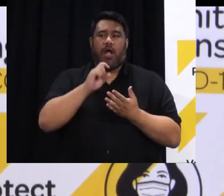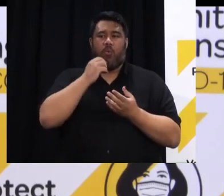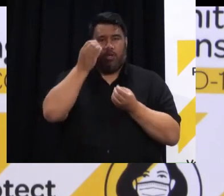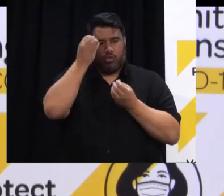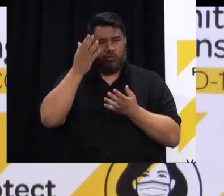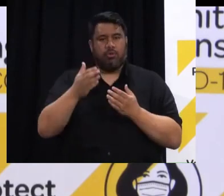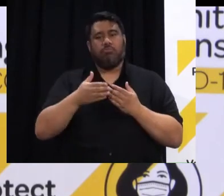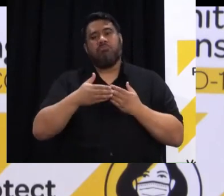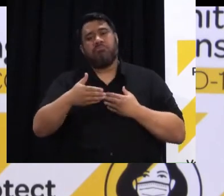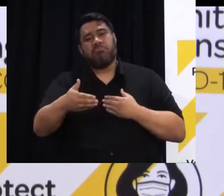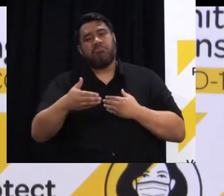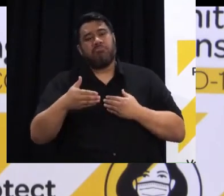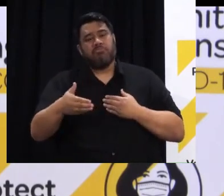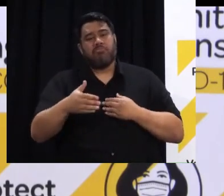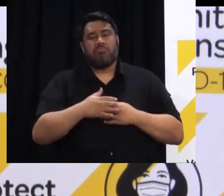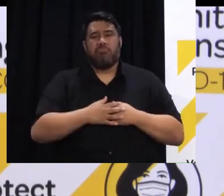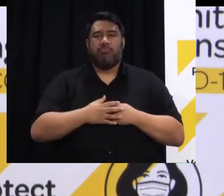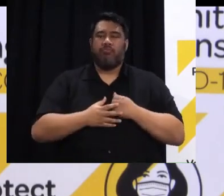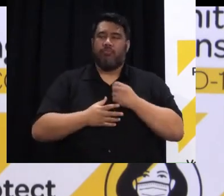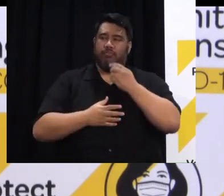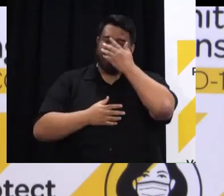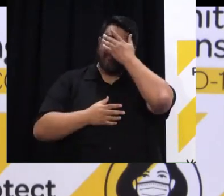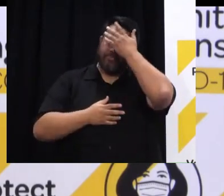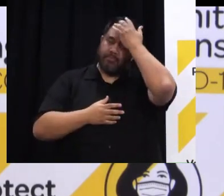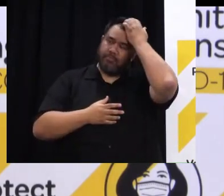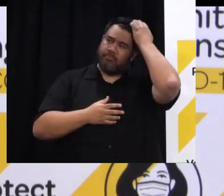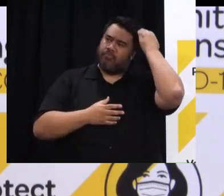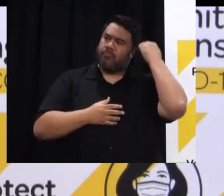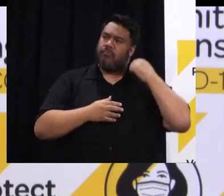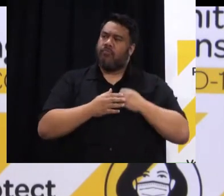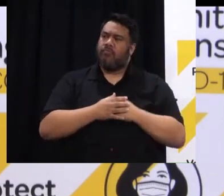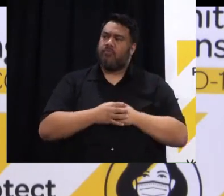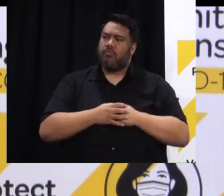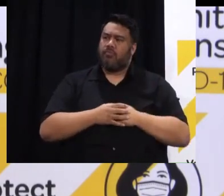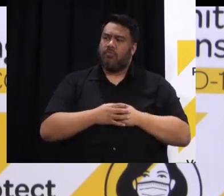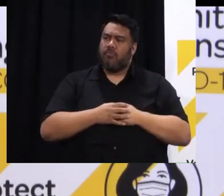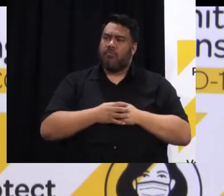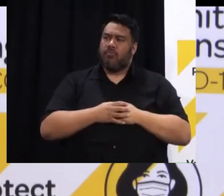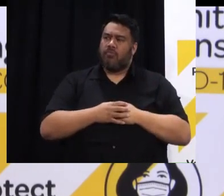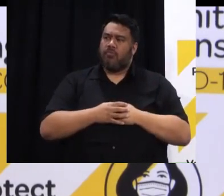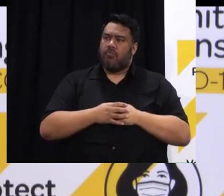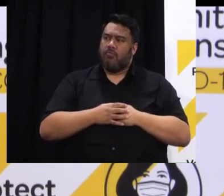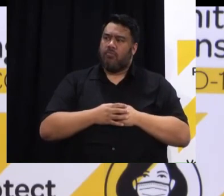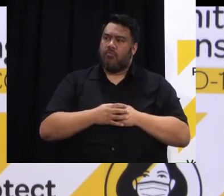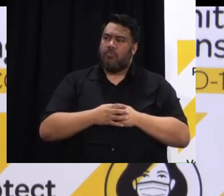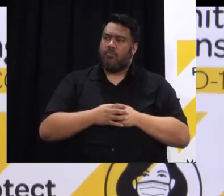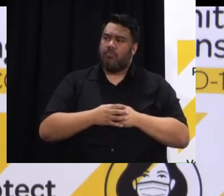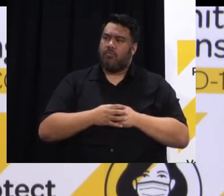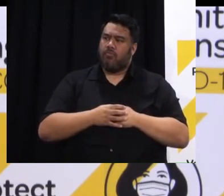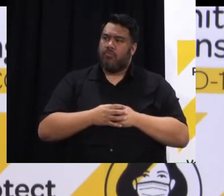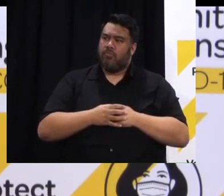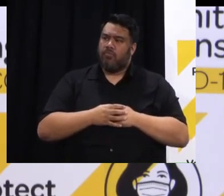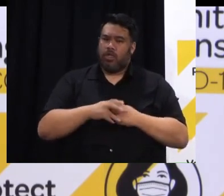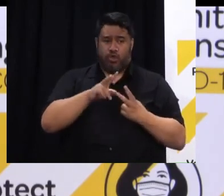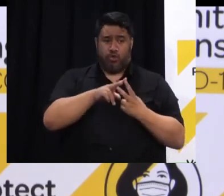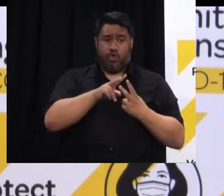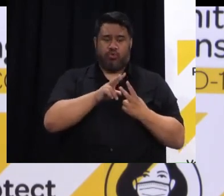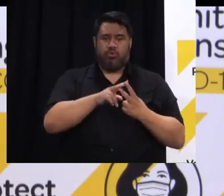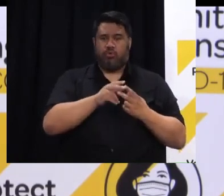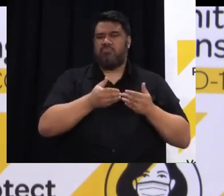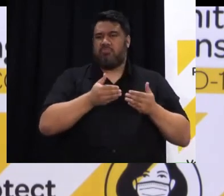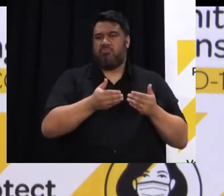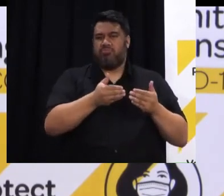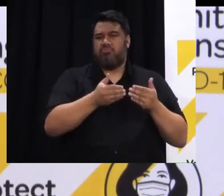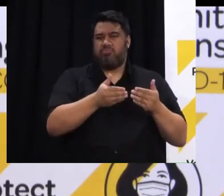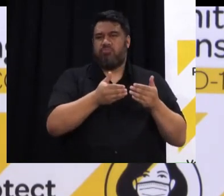as well but that actually actually it's been those that we've been progressing that I've had contact